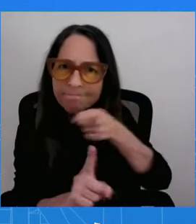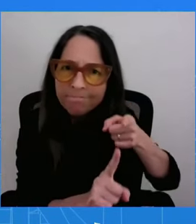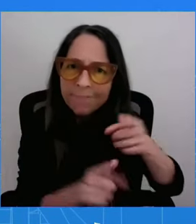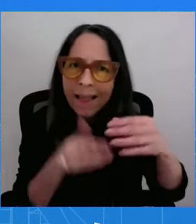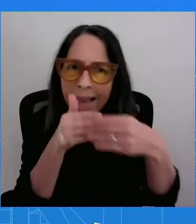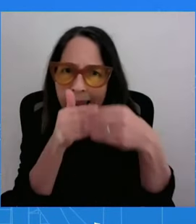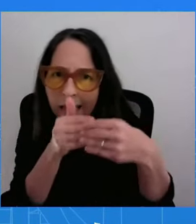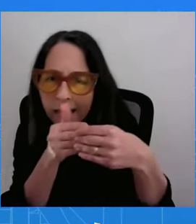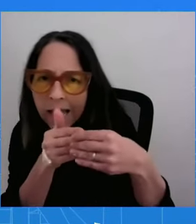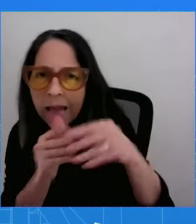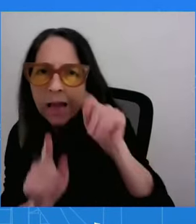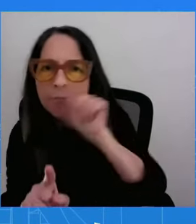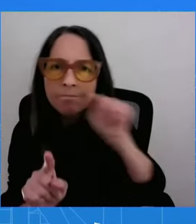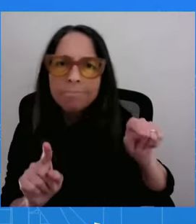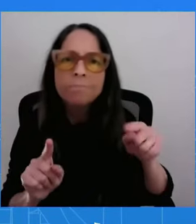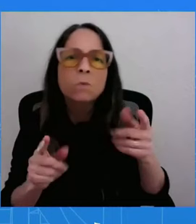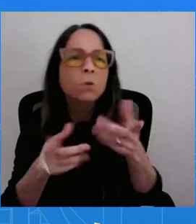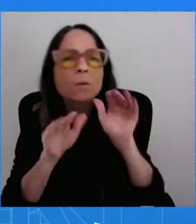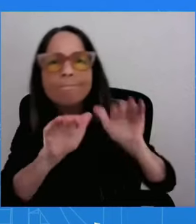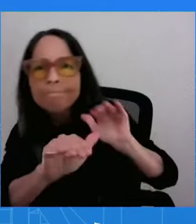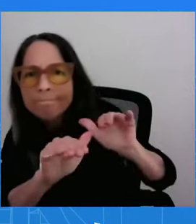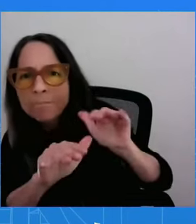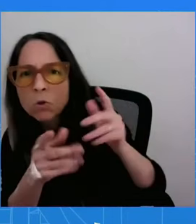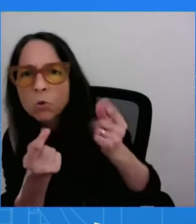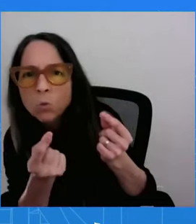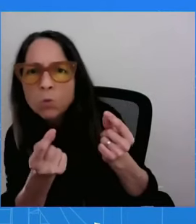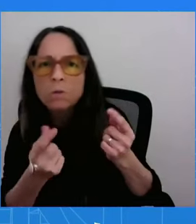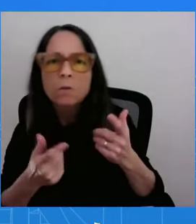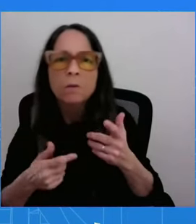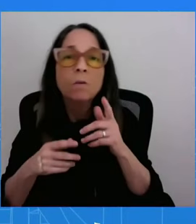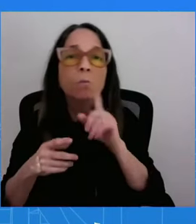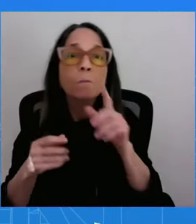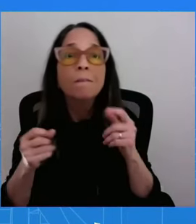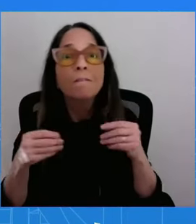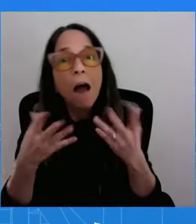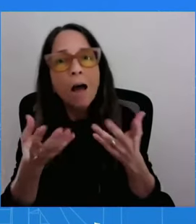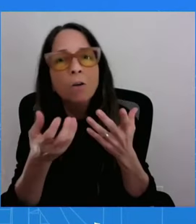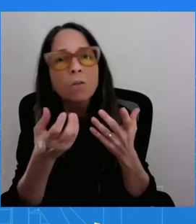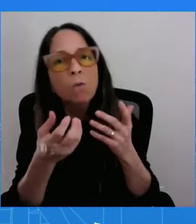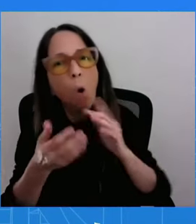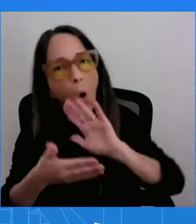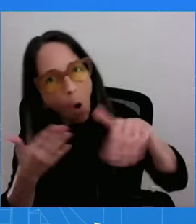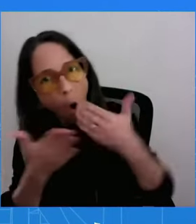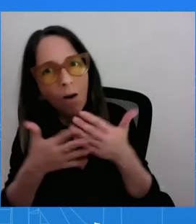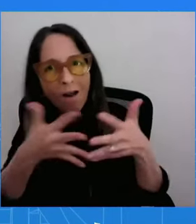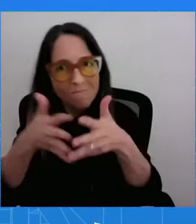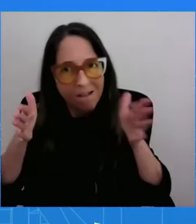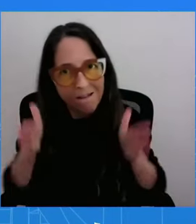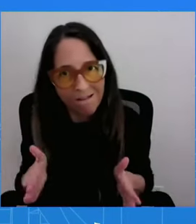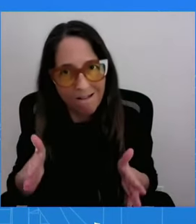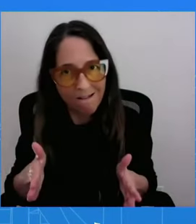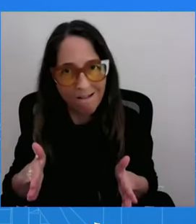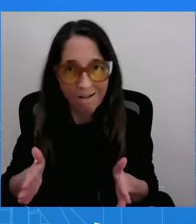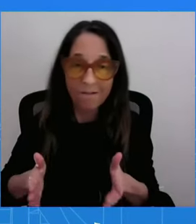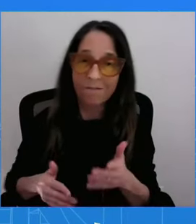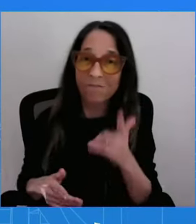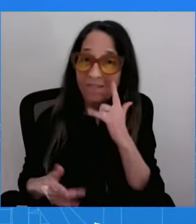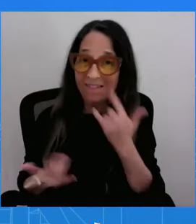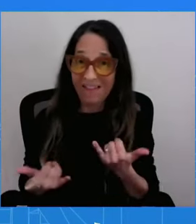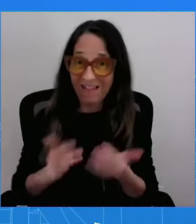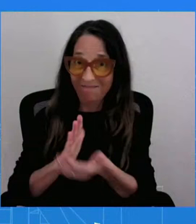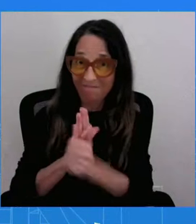Americans. We know, like, we understand and we know that the talent exists in all communities. It's clear more work remains